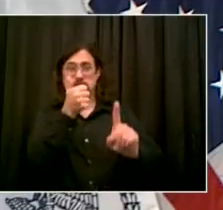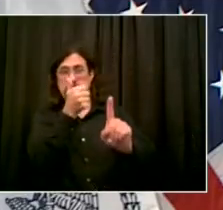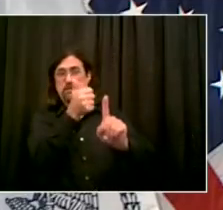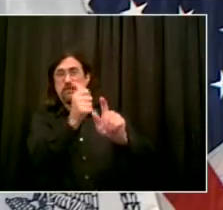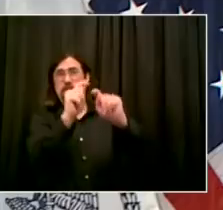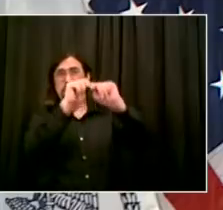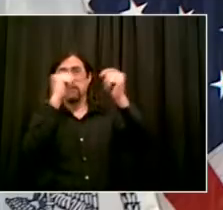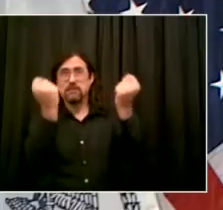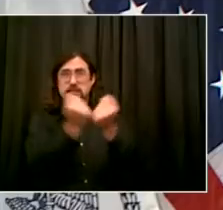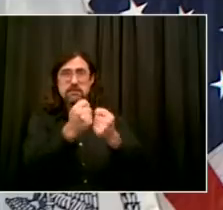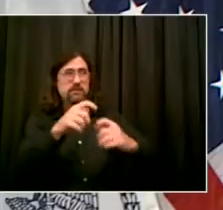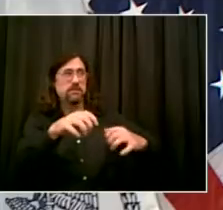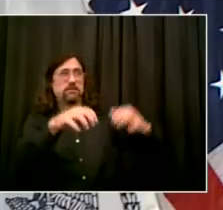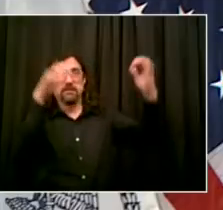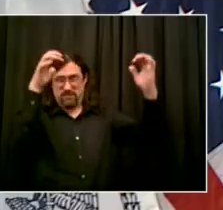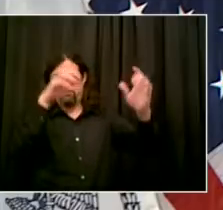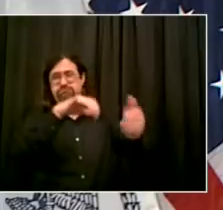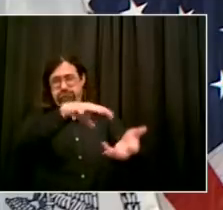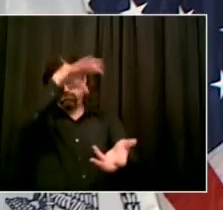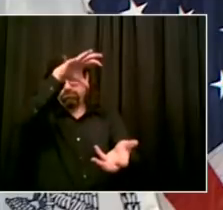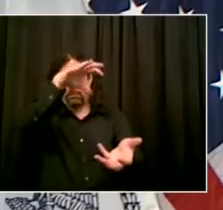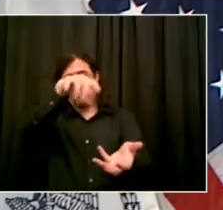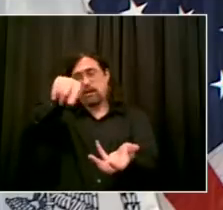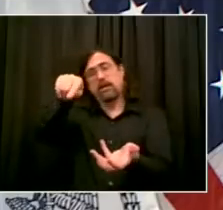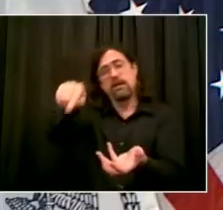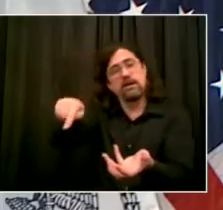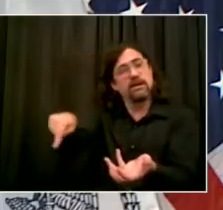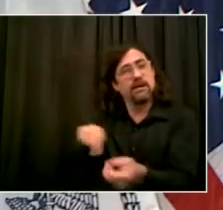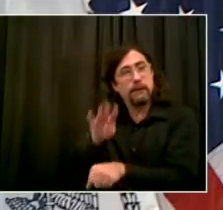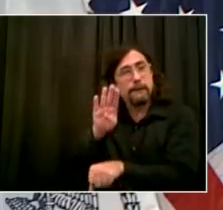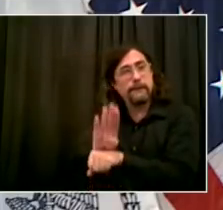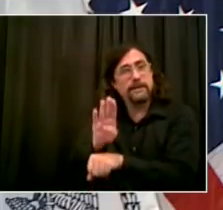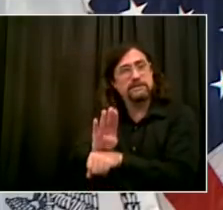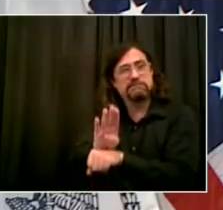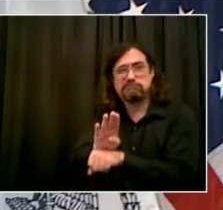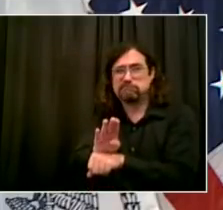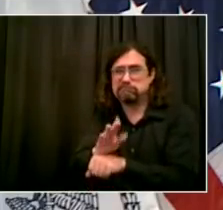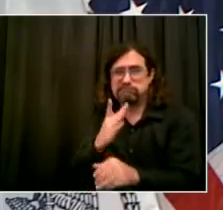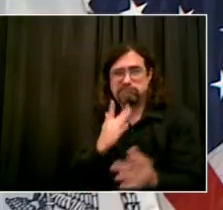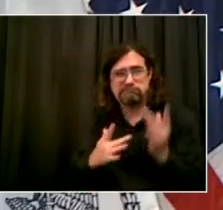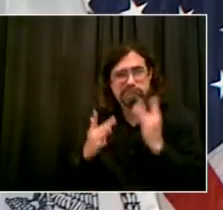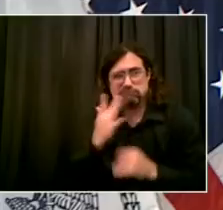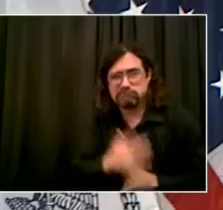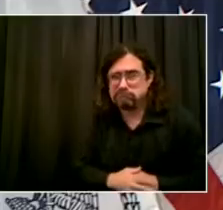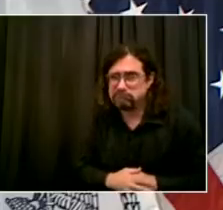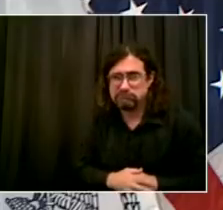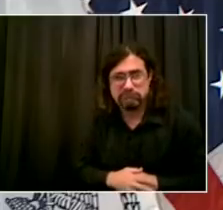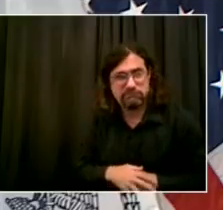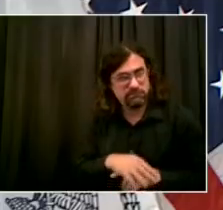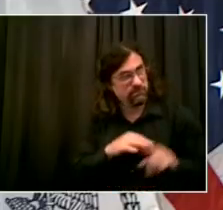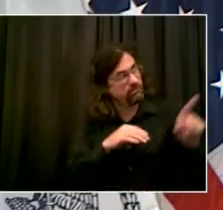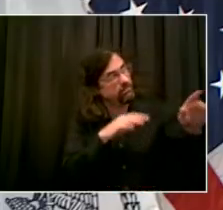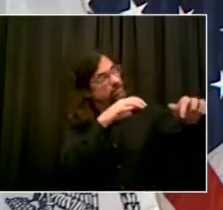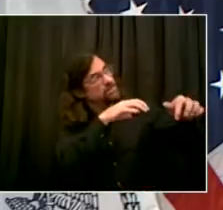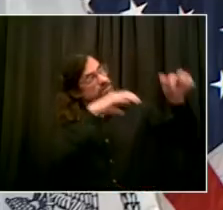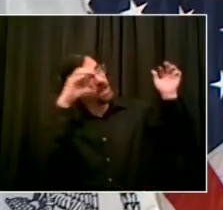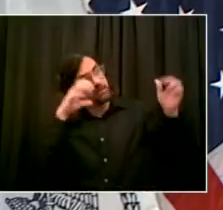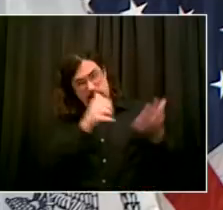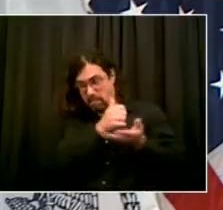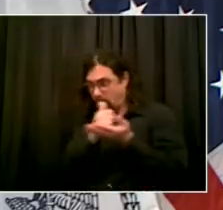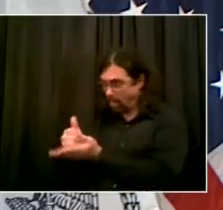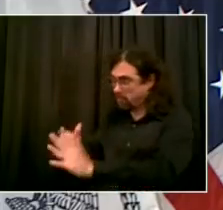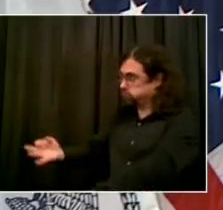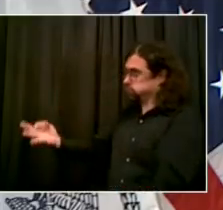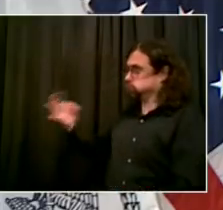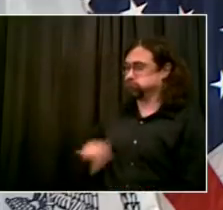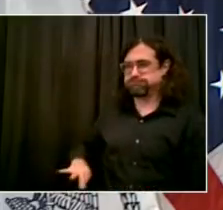a year to other numbers, but also they should pay the fair market rent as area businesses do between 60 and 120